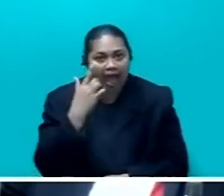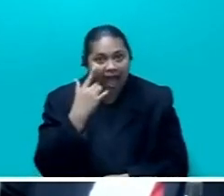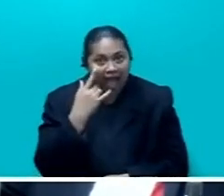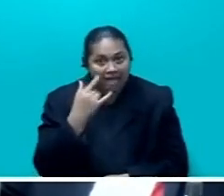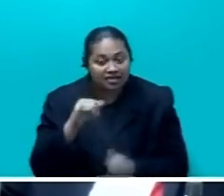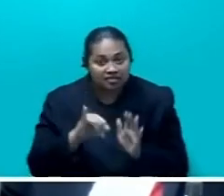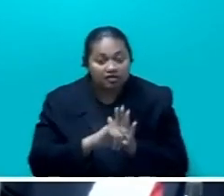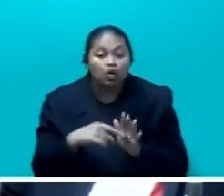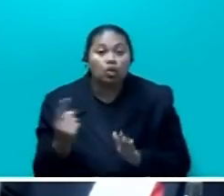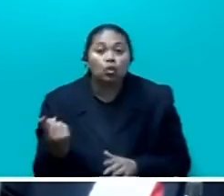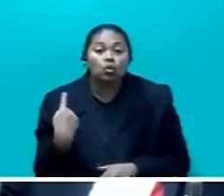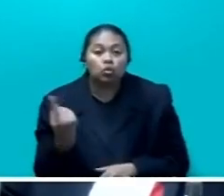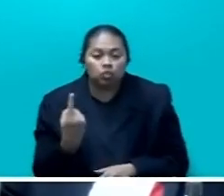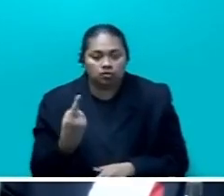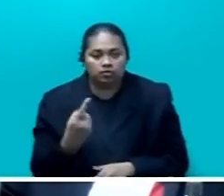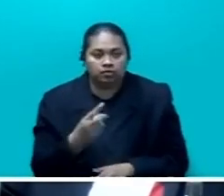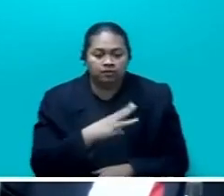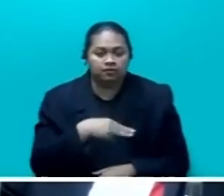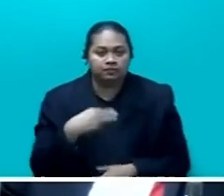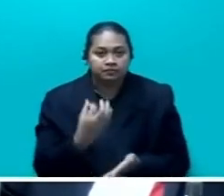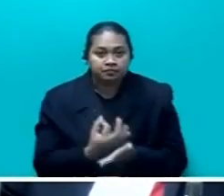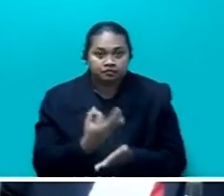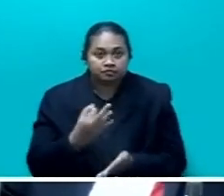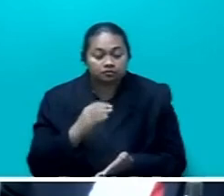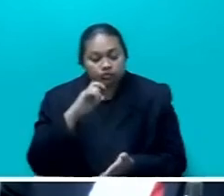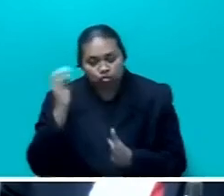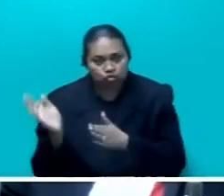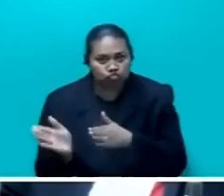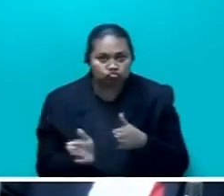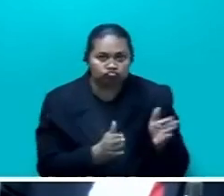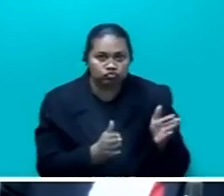that the Department is going to move into.